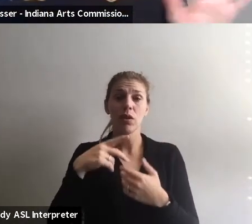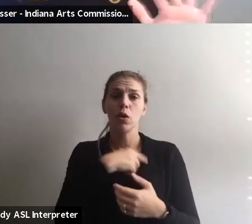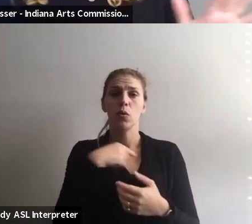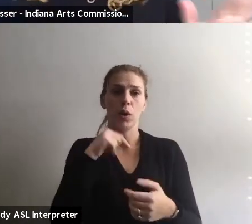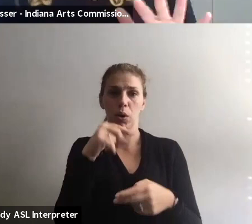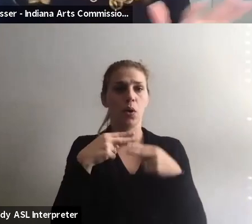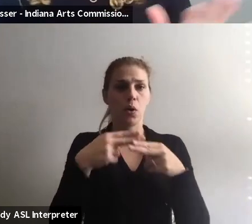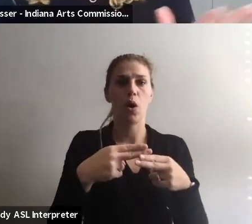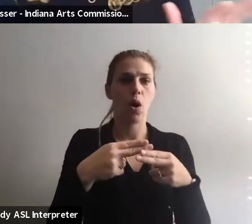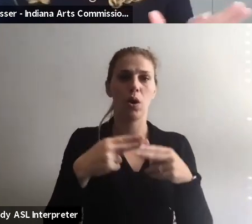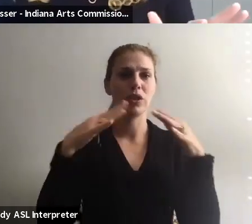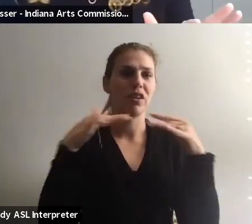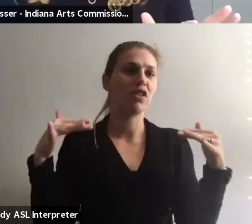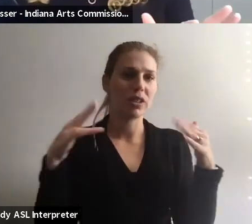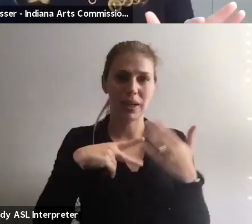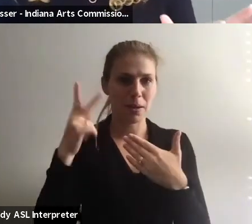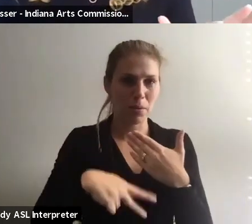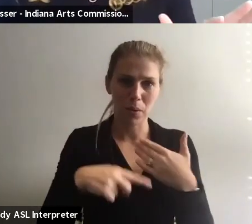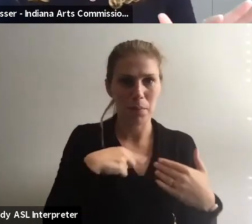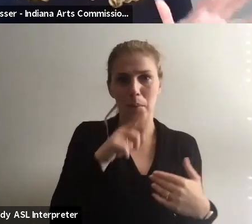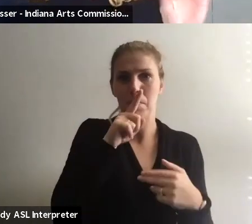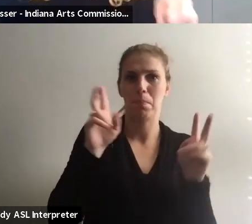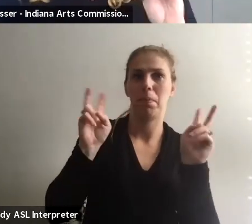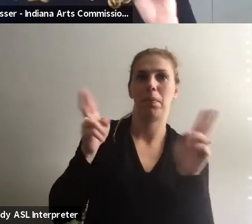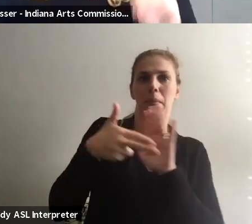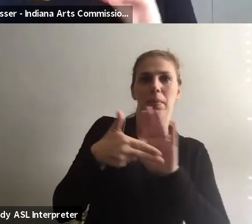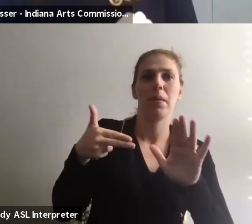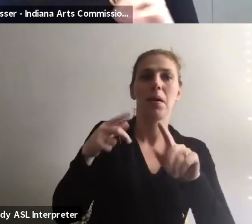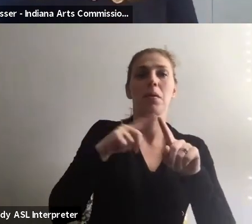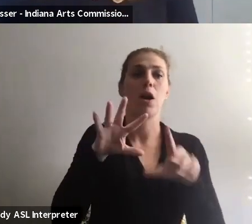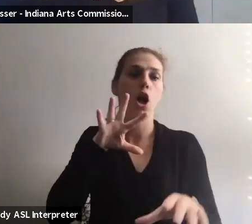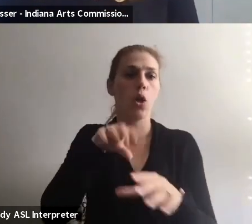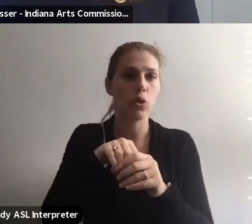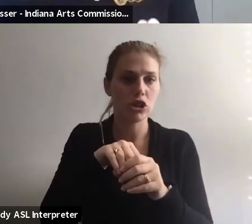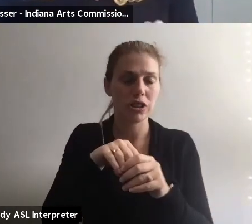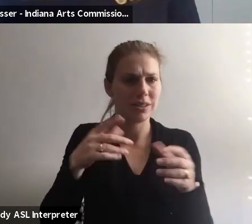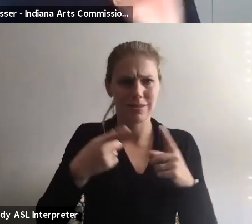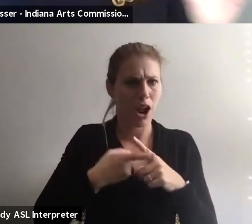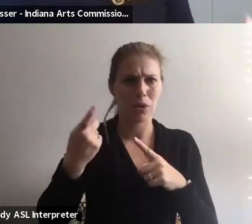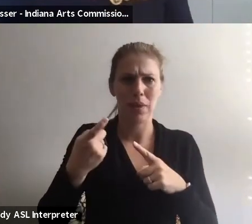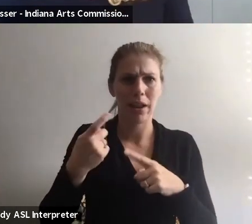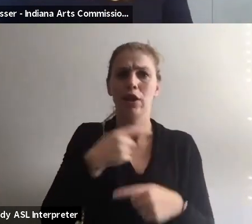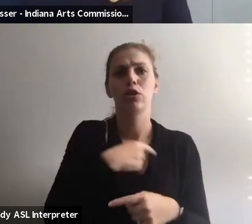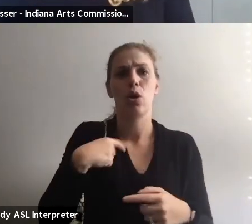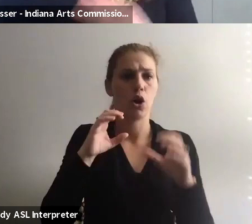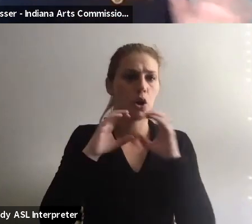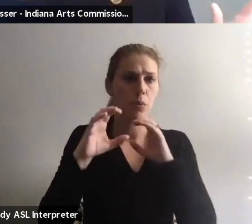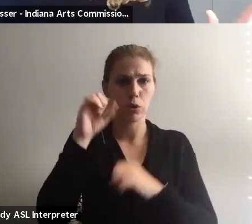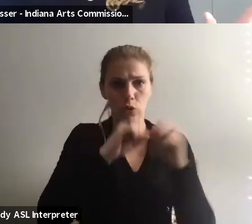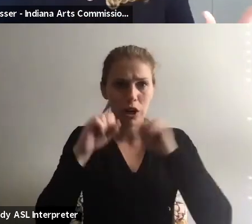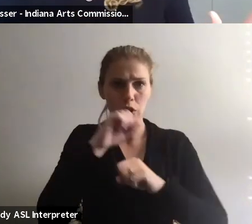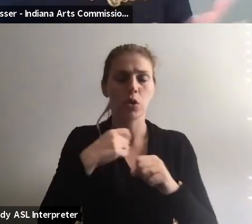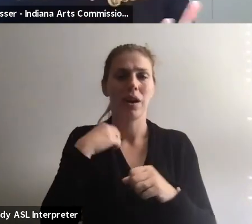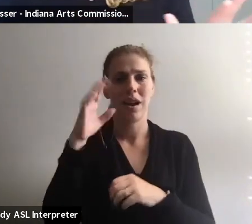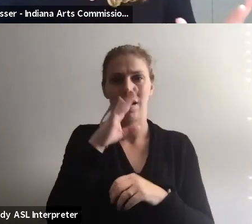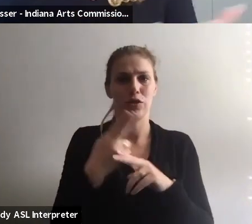don't call it a diverse, it's not a diversity program, but inclusion is baked in. And our communication strategy, we never used